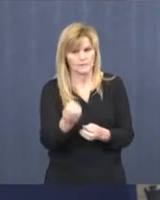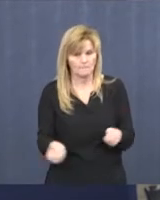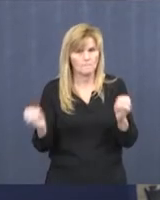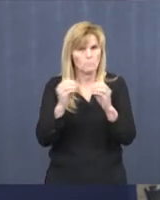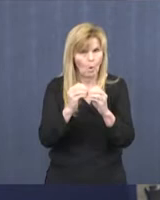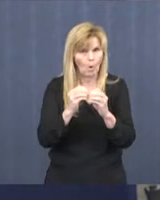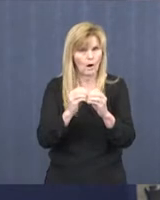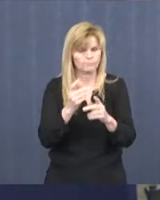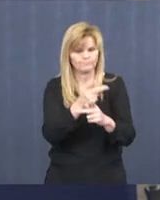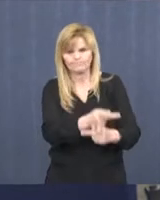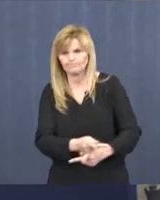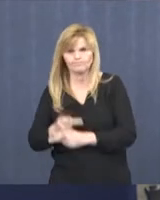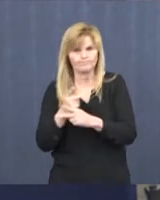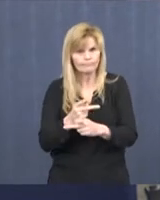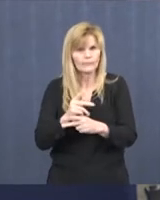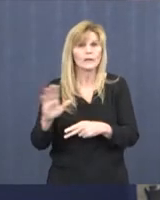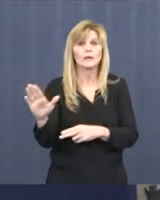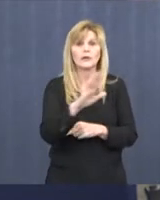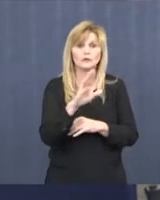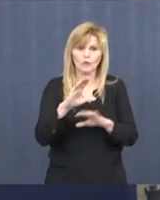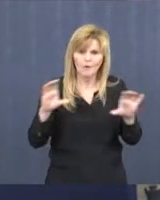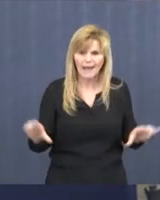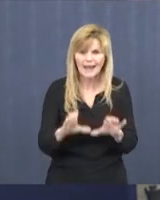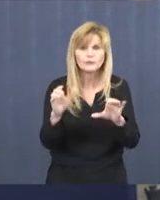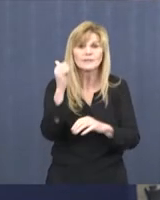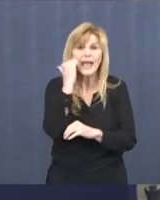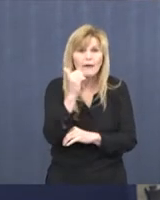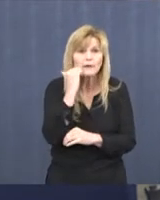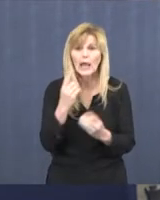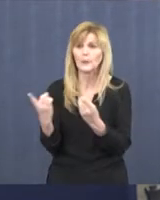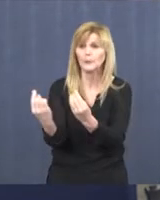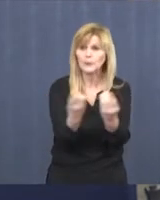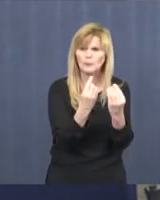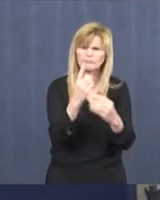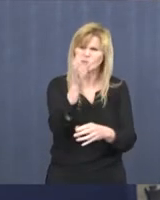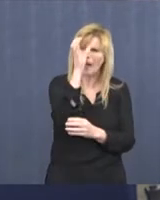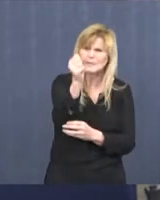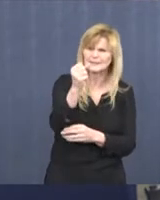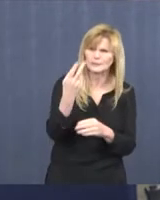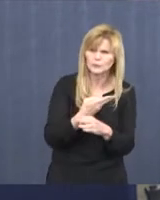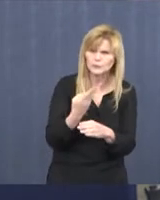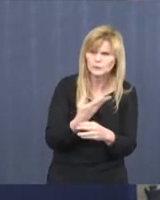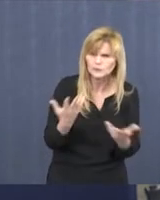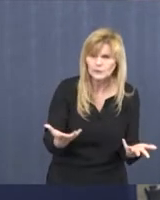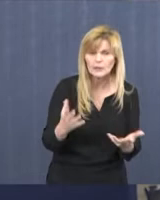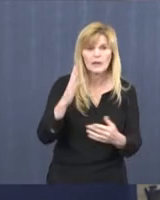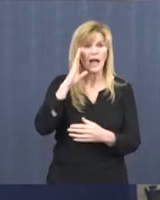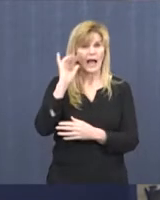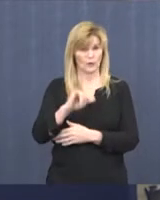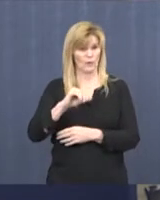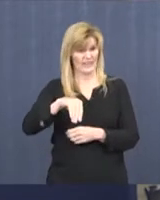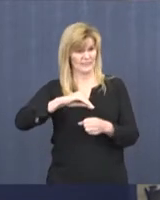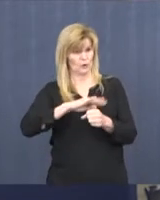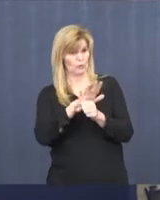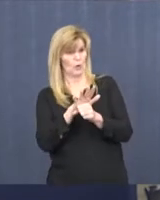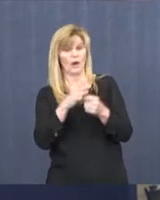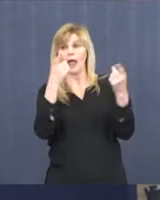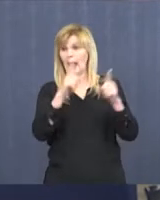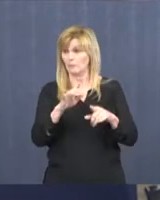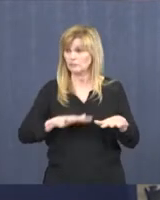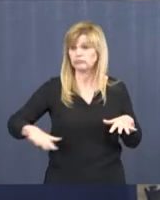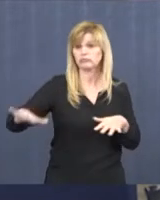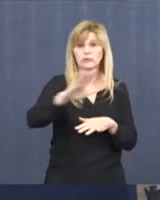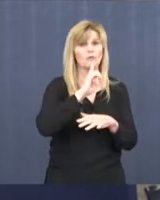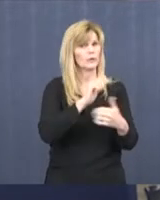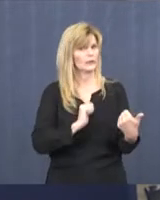in our actions and use common sense in our every day-to-day activities. I know this event has challenged people because of the